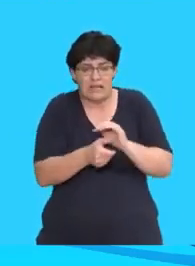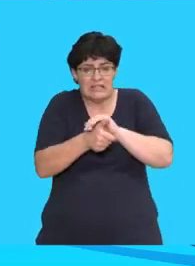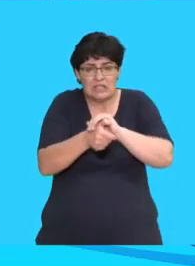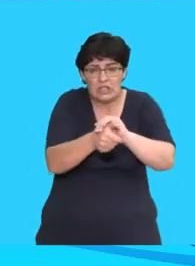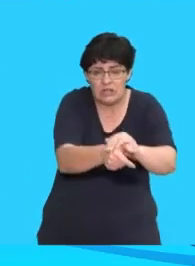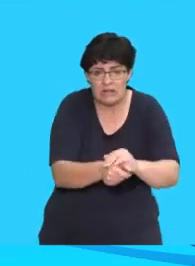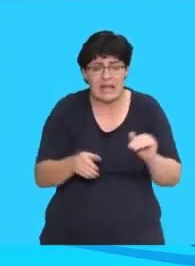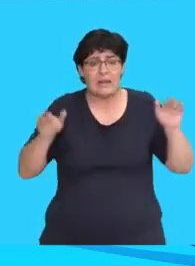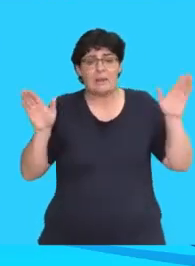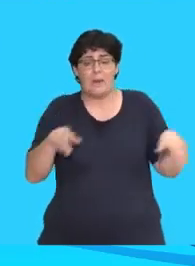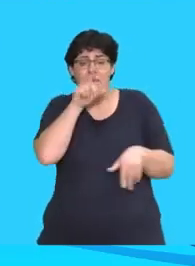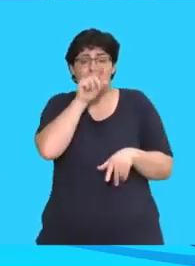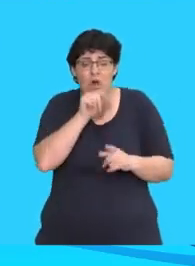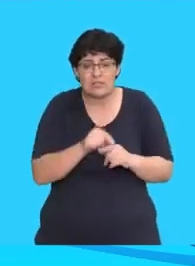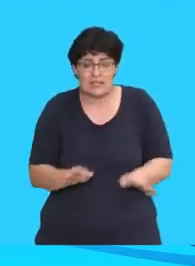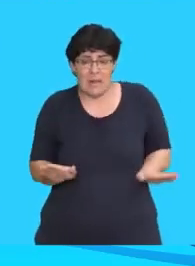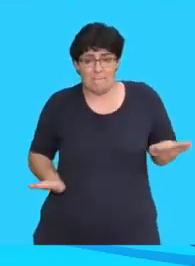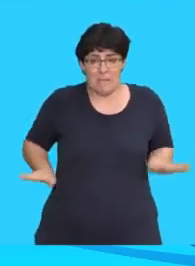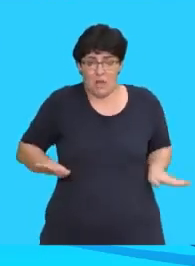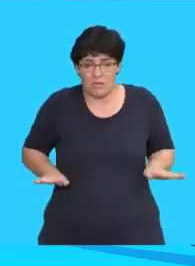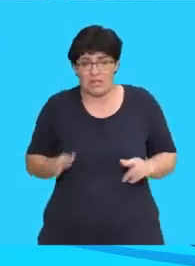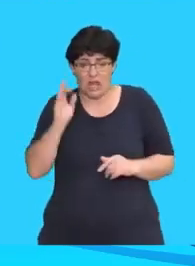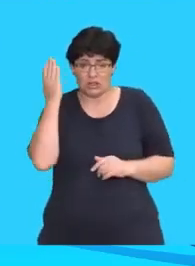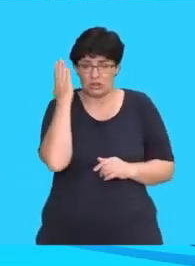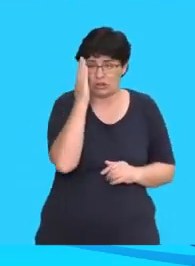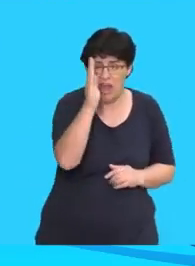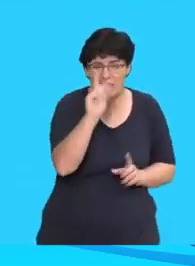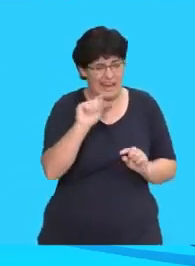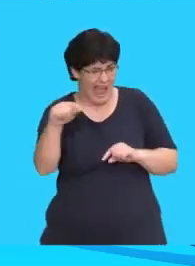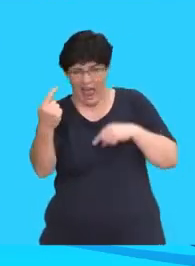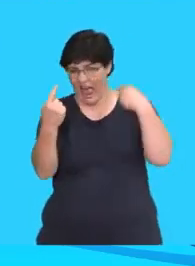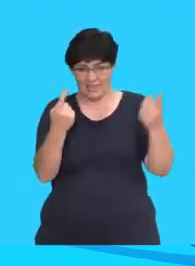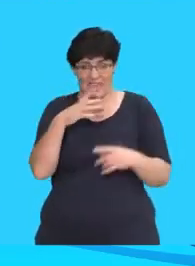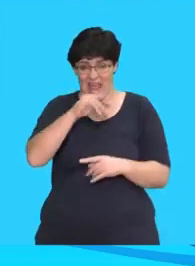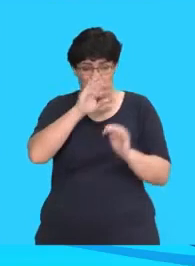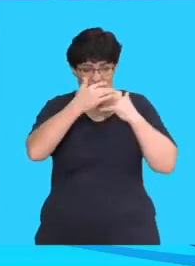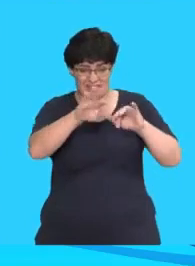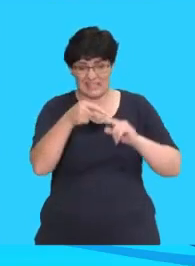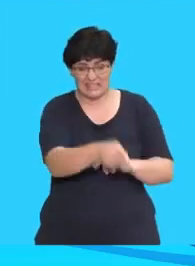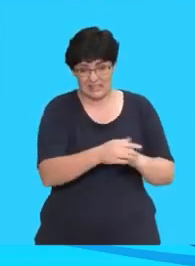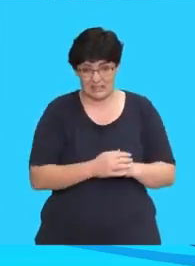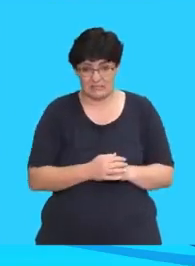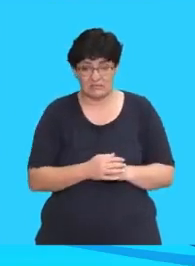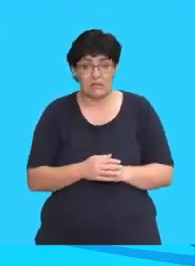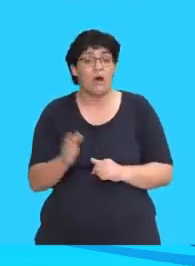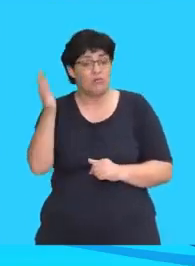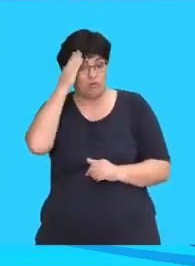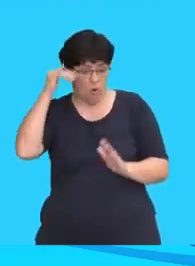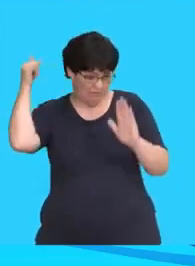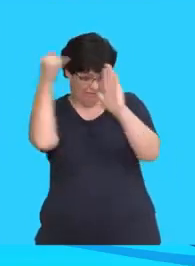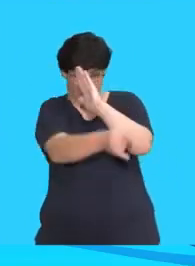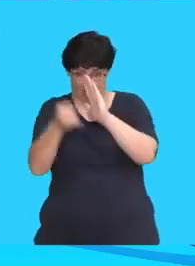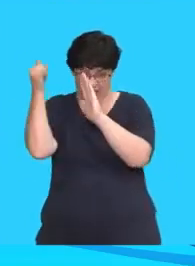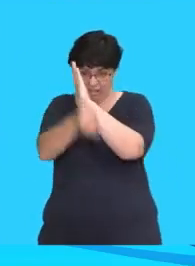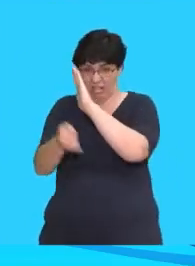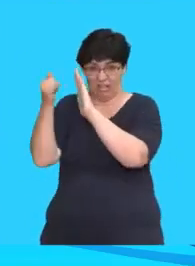turtles, sea birds, penguins, sharks, and other marine animals. It is also known